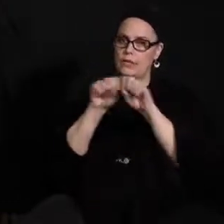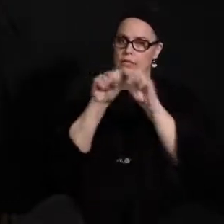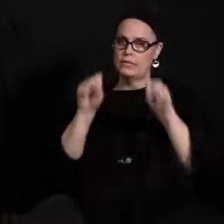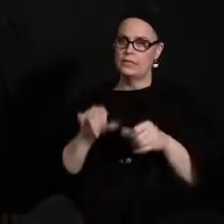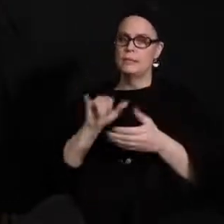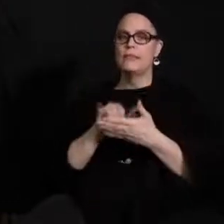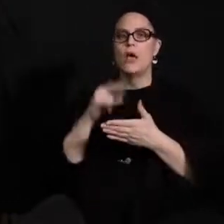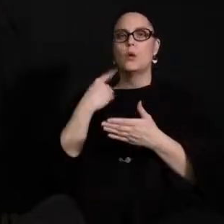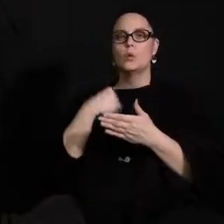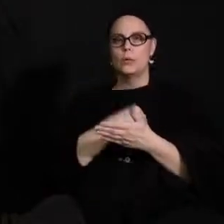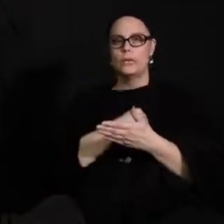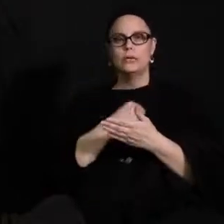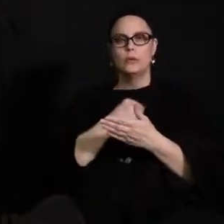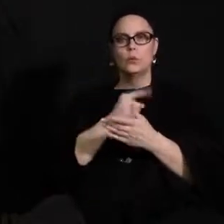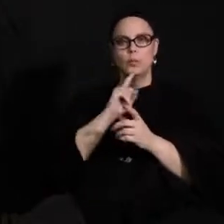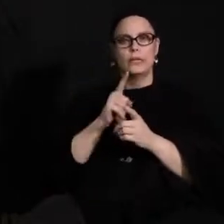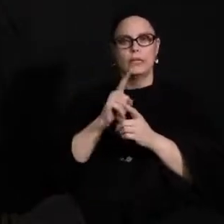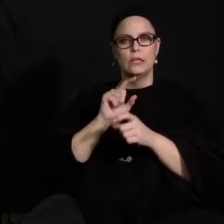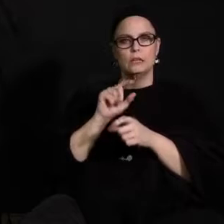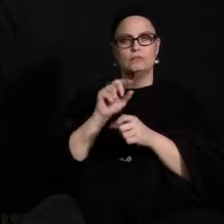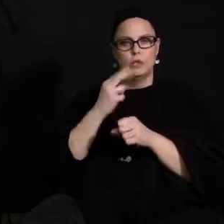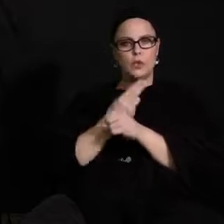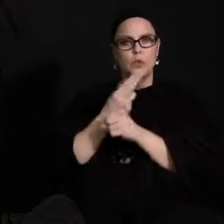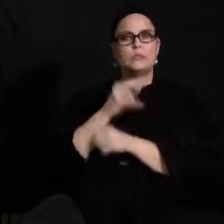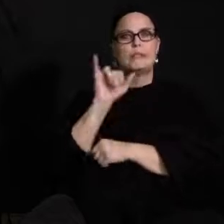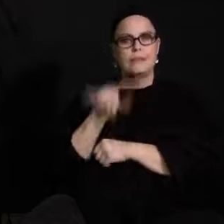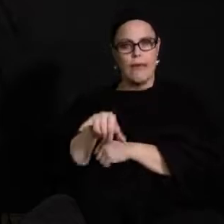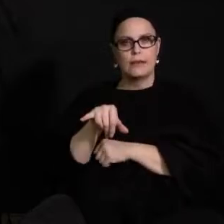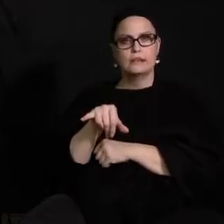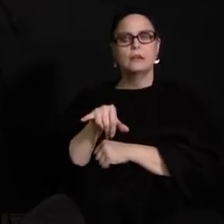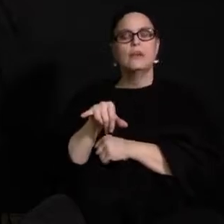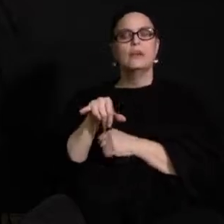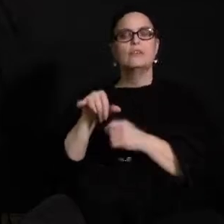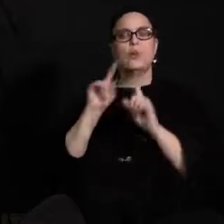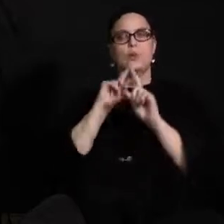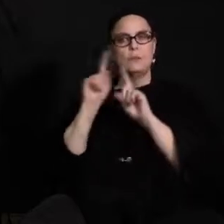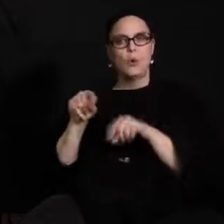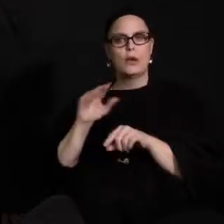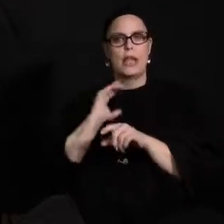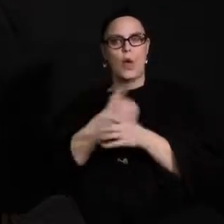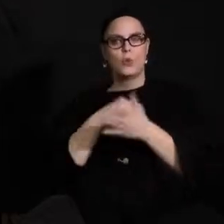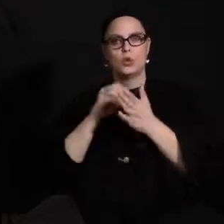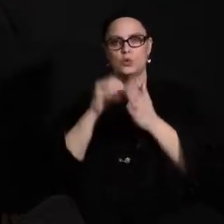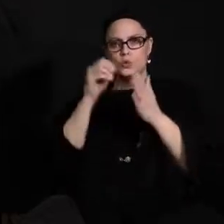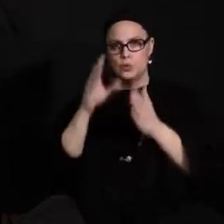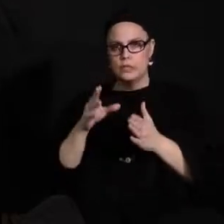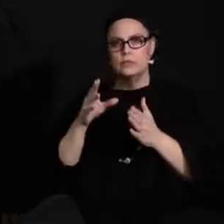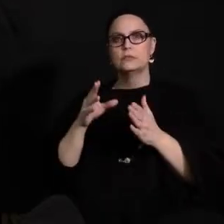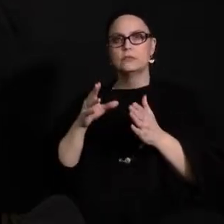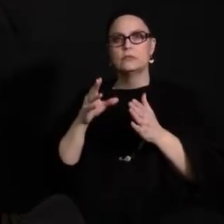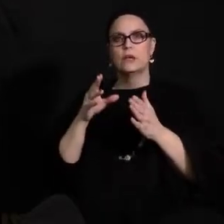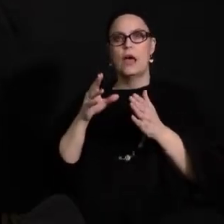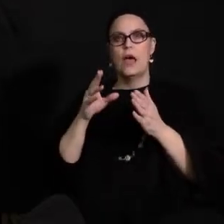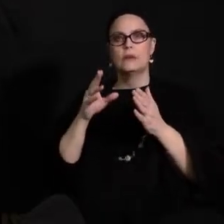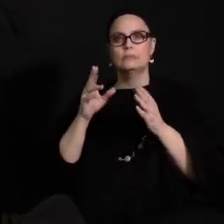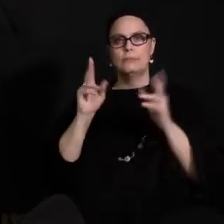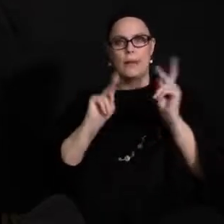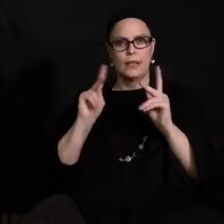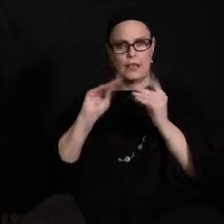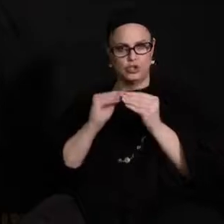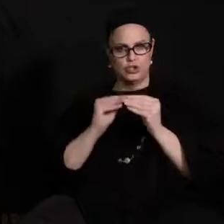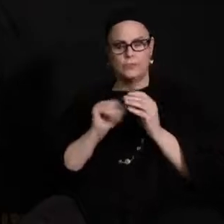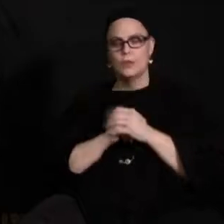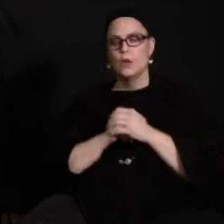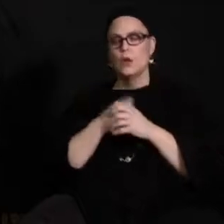learn of positive cases that are in our student and employee population. When we learn of that positive case, we do work really